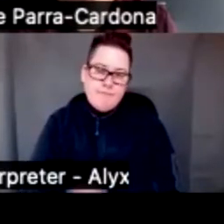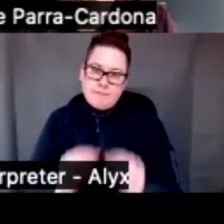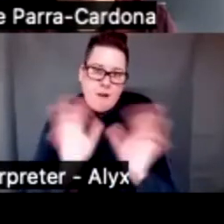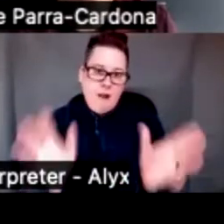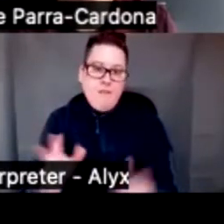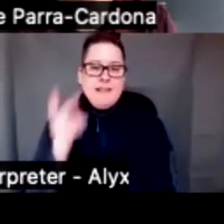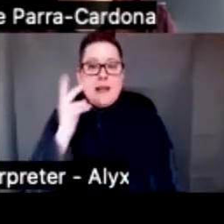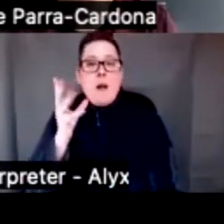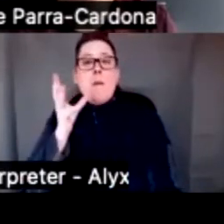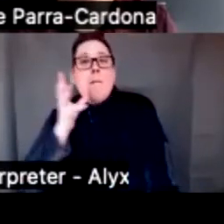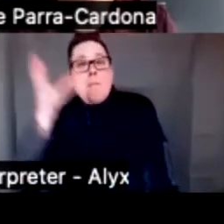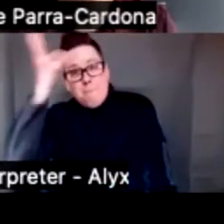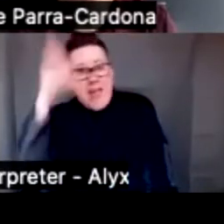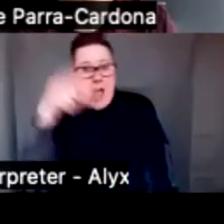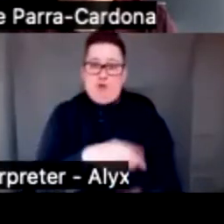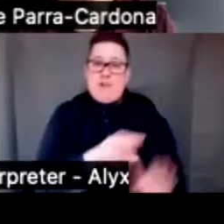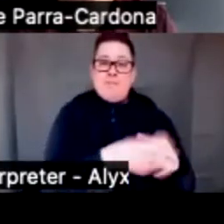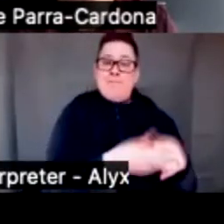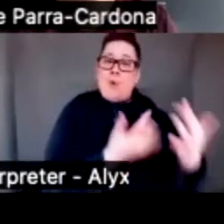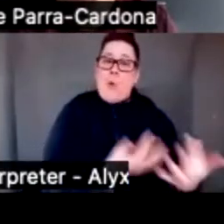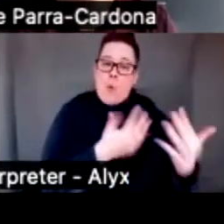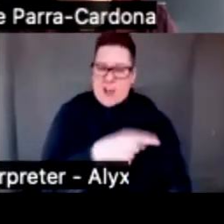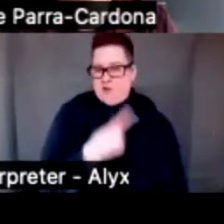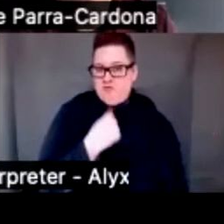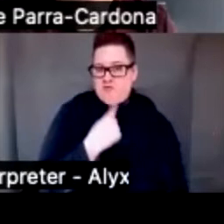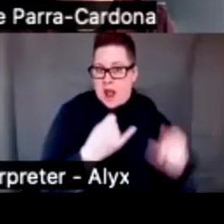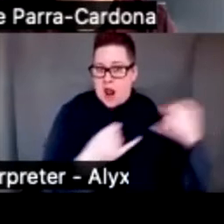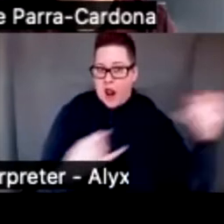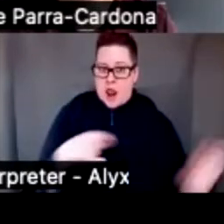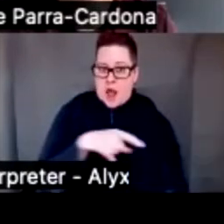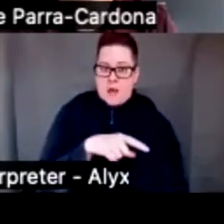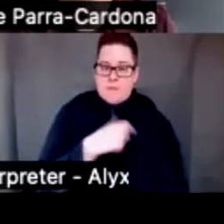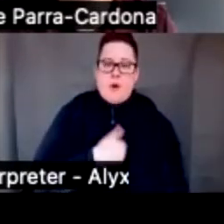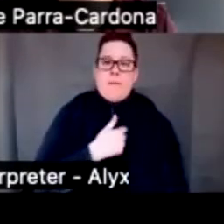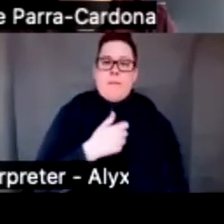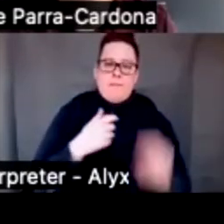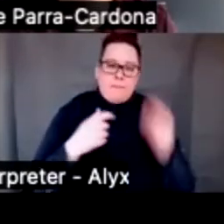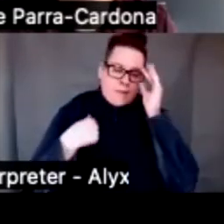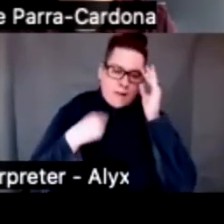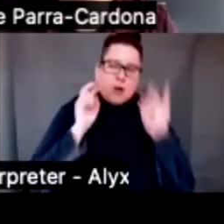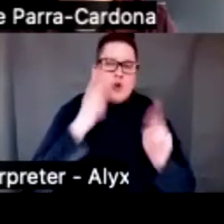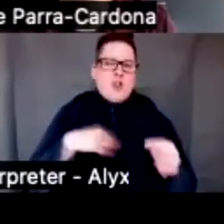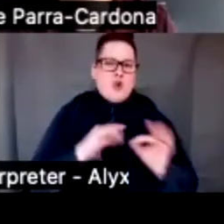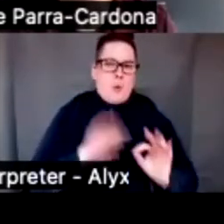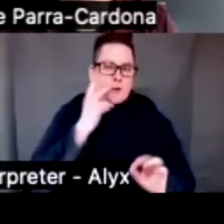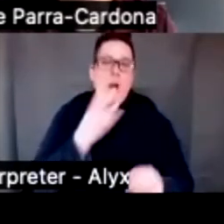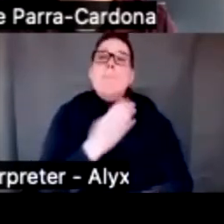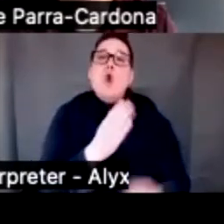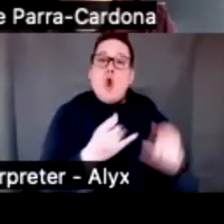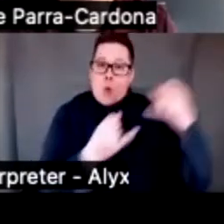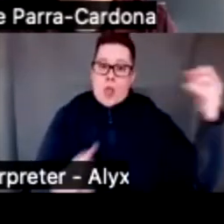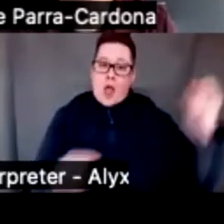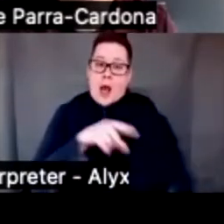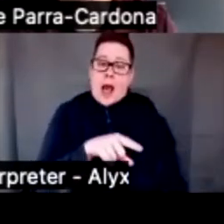parents allocated to waitlist control had way more, those adolescents in those families were